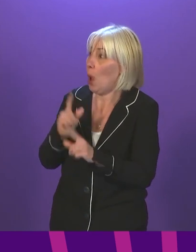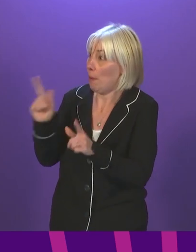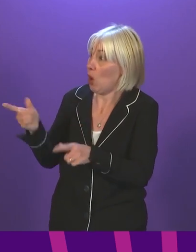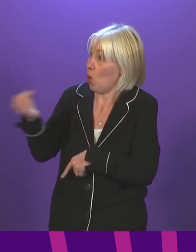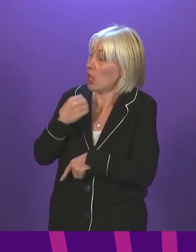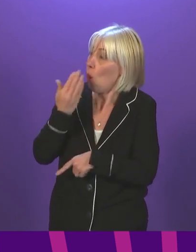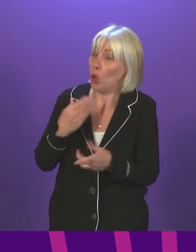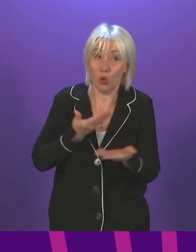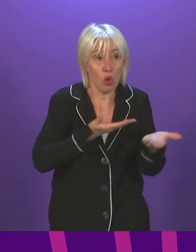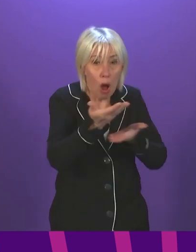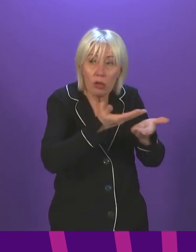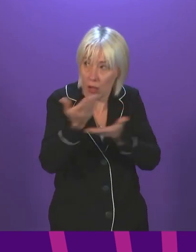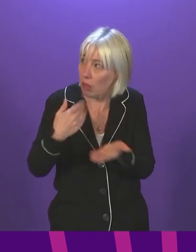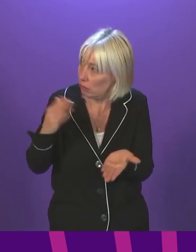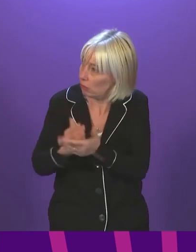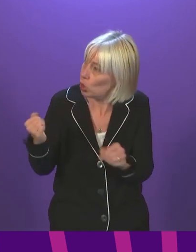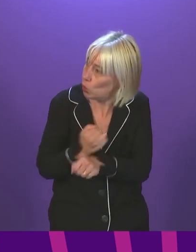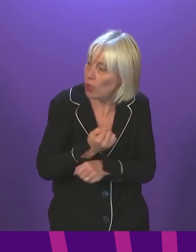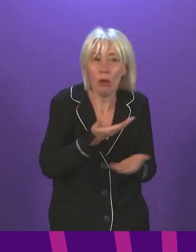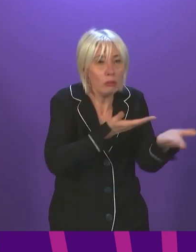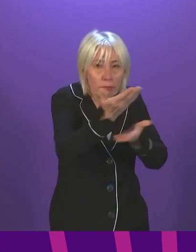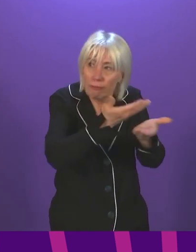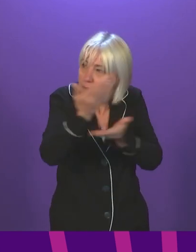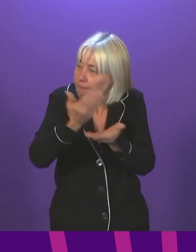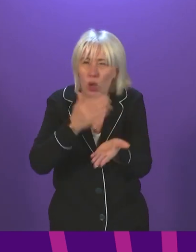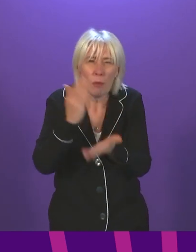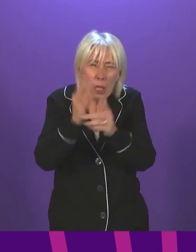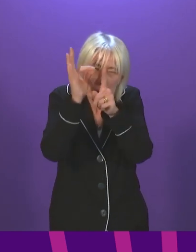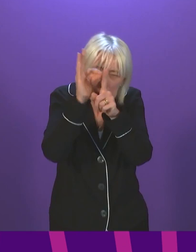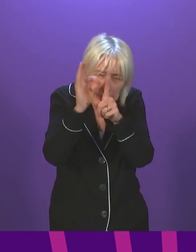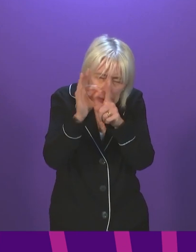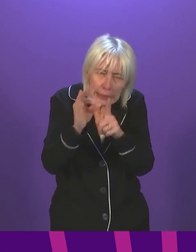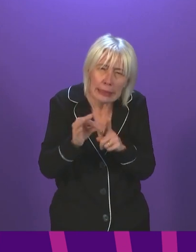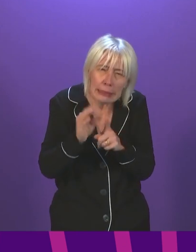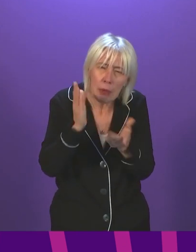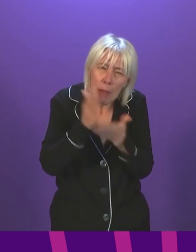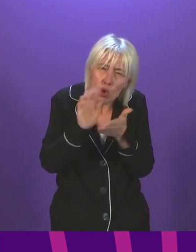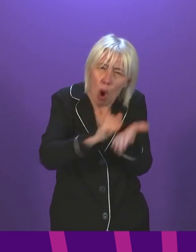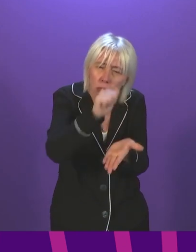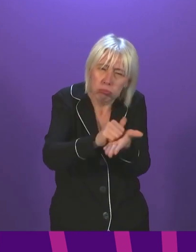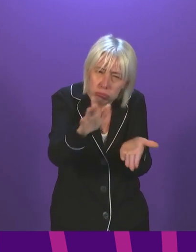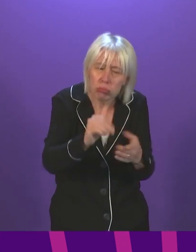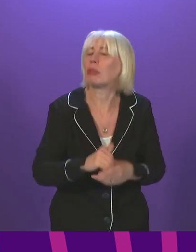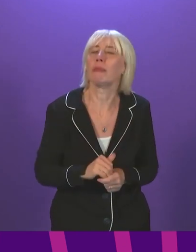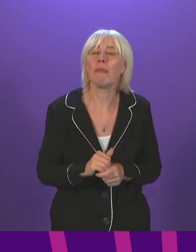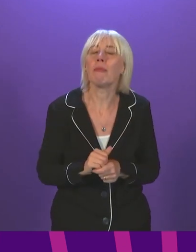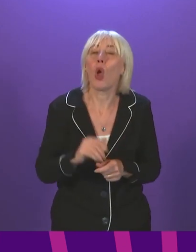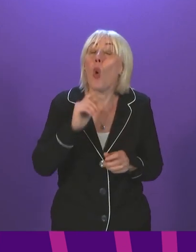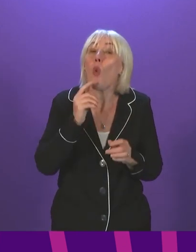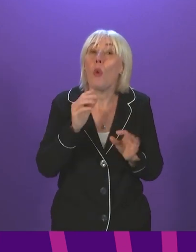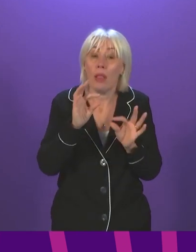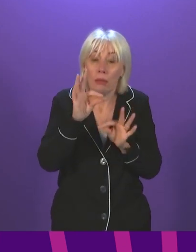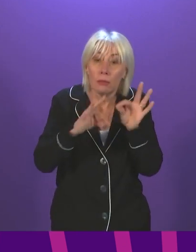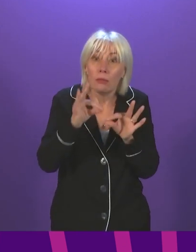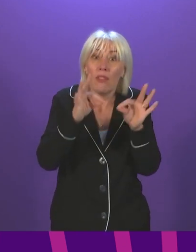in affected sectors to make sure we get the granular detail of this correct. We will finalise